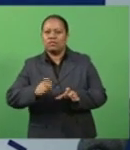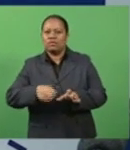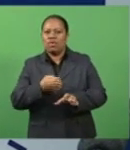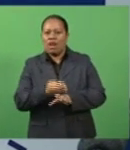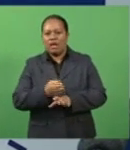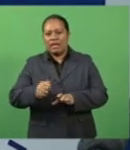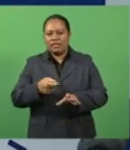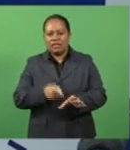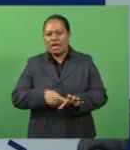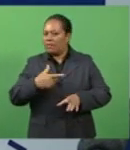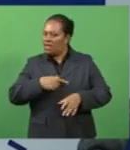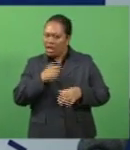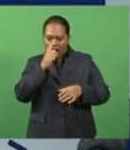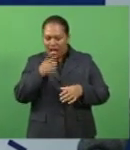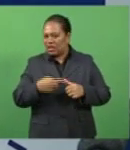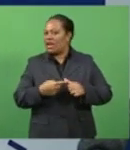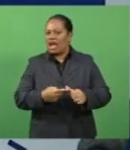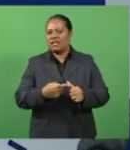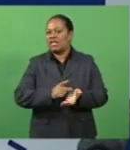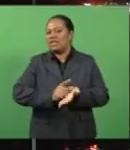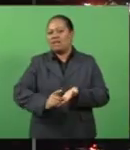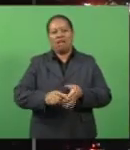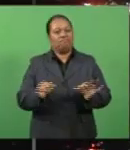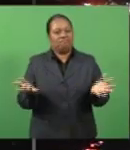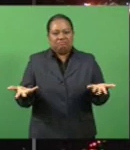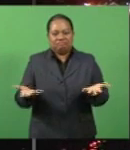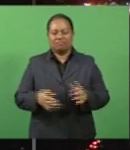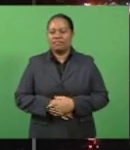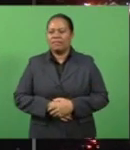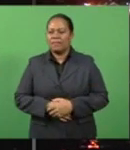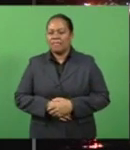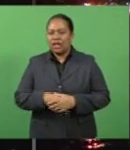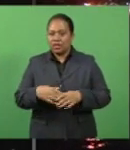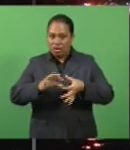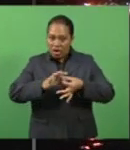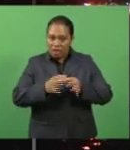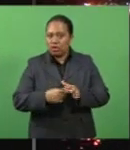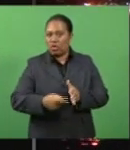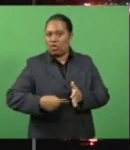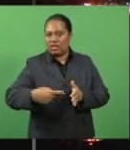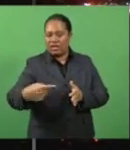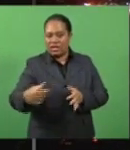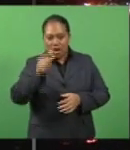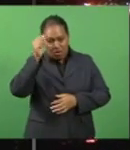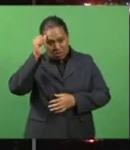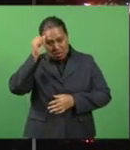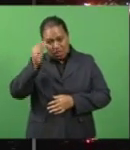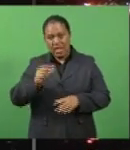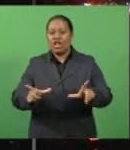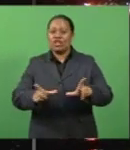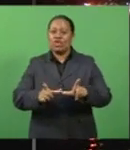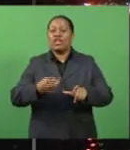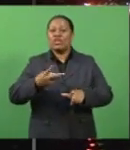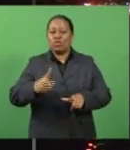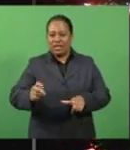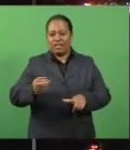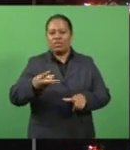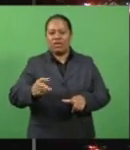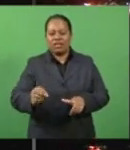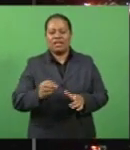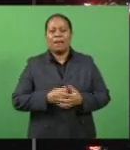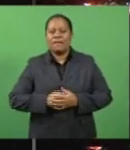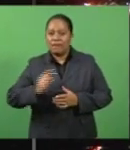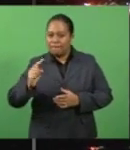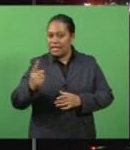certainly not in a position to give you a clear answer. The Olympics will continue to be known as Tokyo 2020. It is the